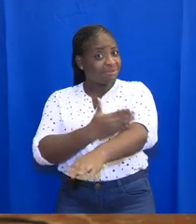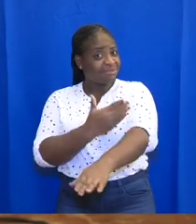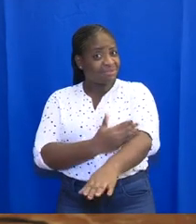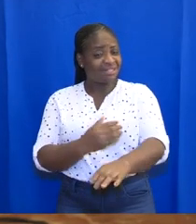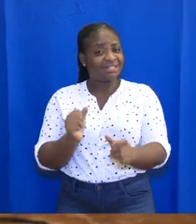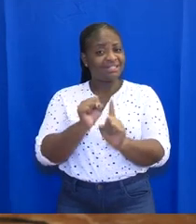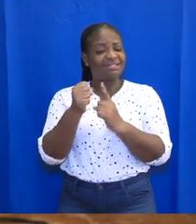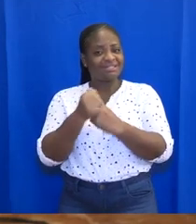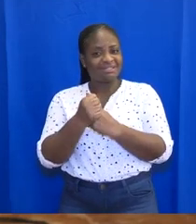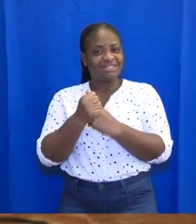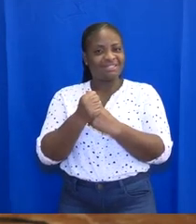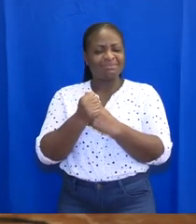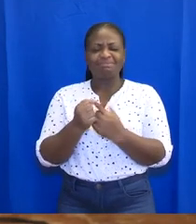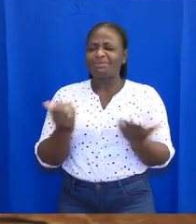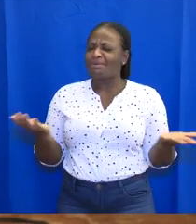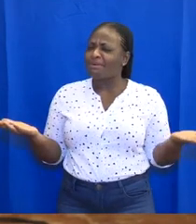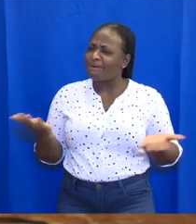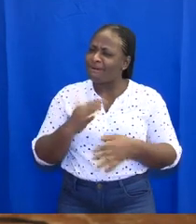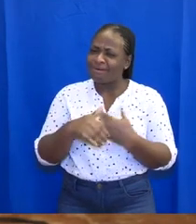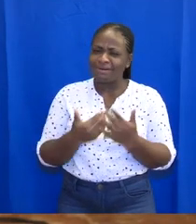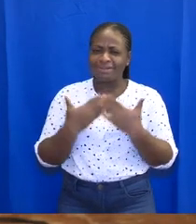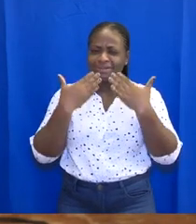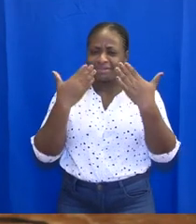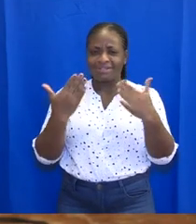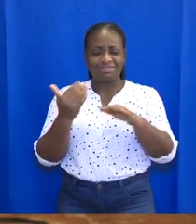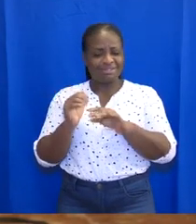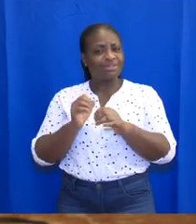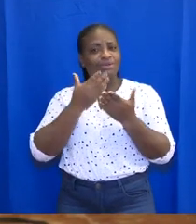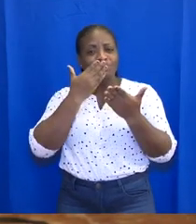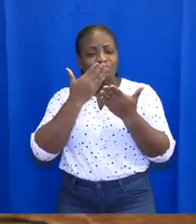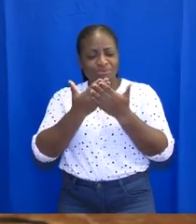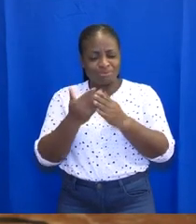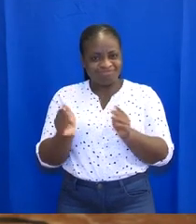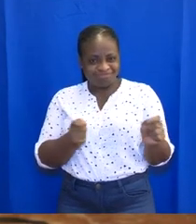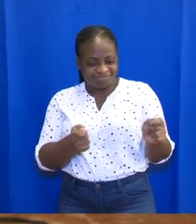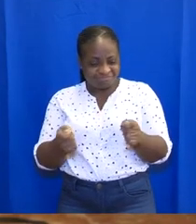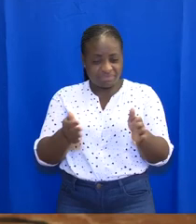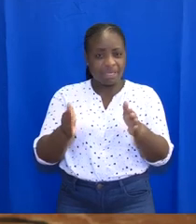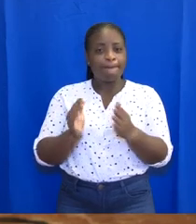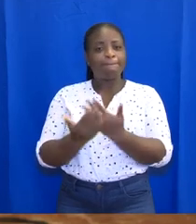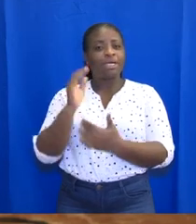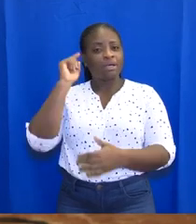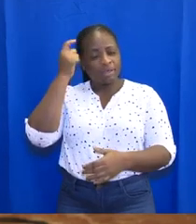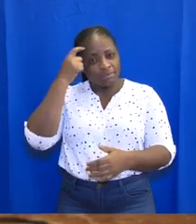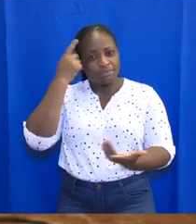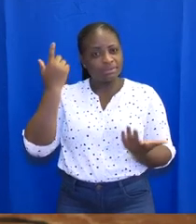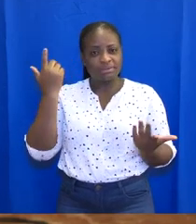situation is all thanks to the effectiveness of the measures put in place by government,